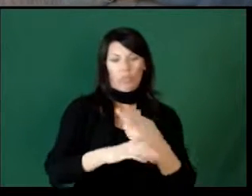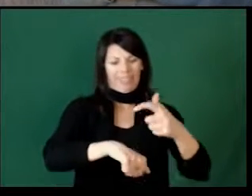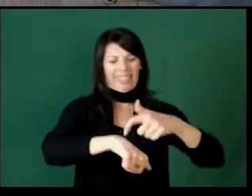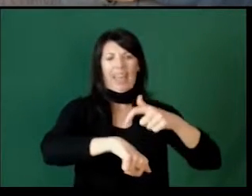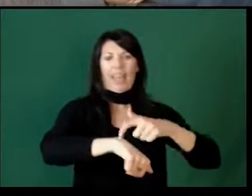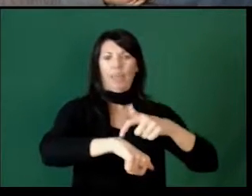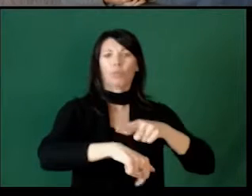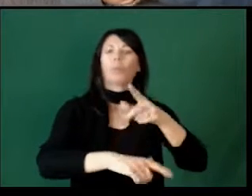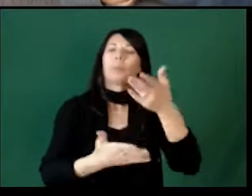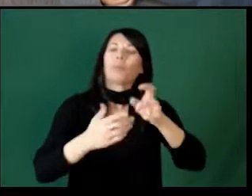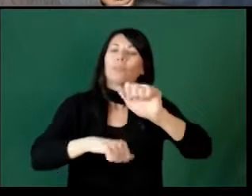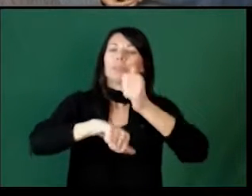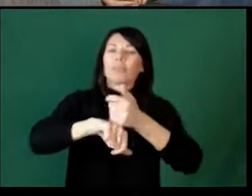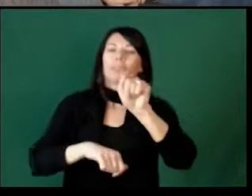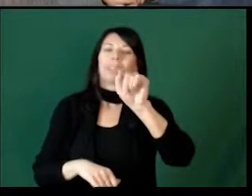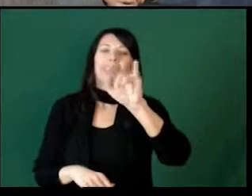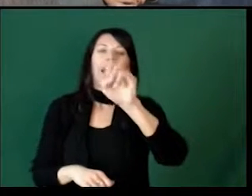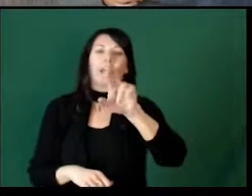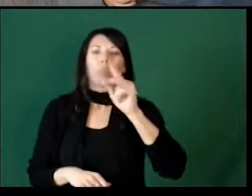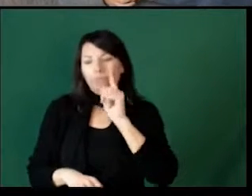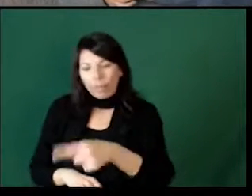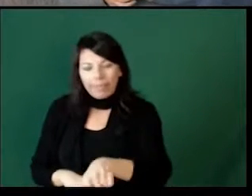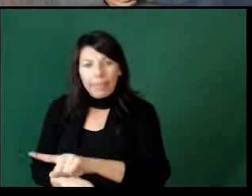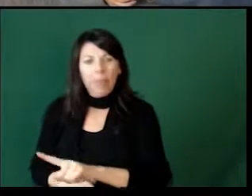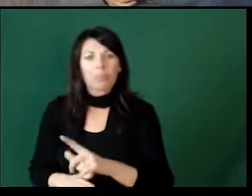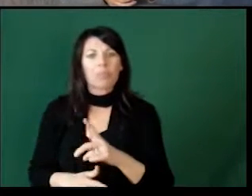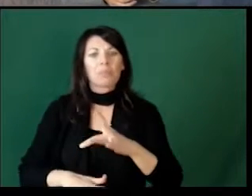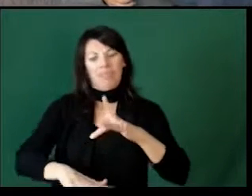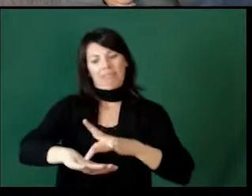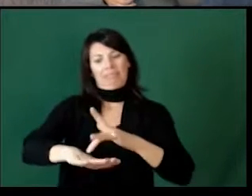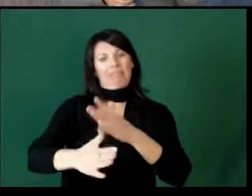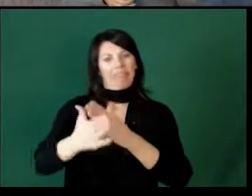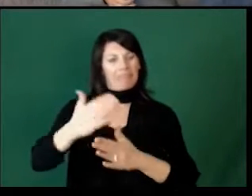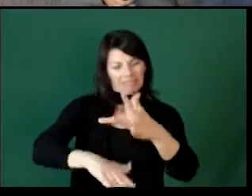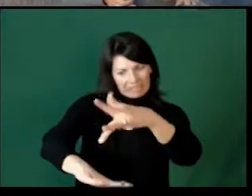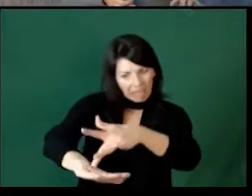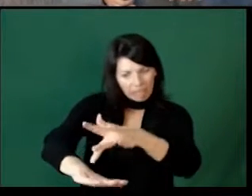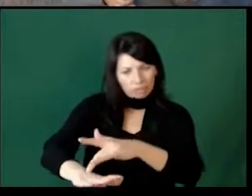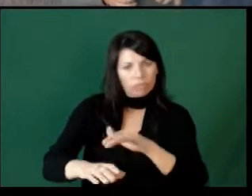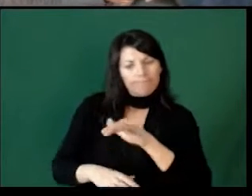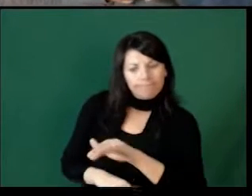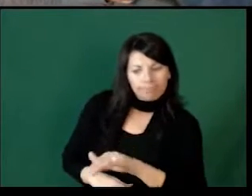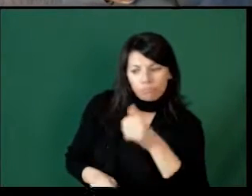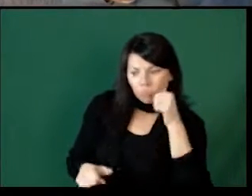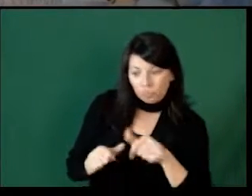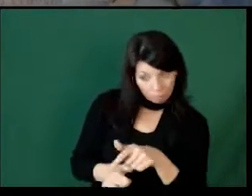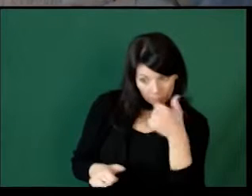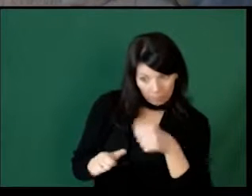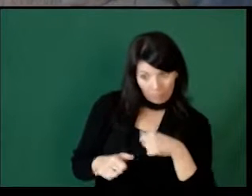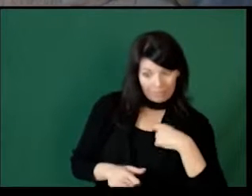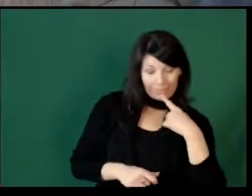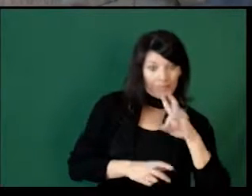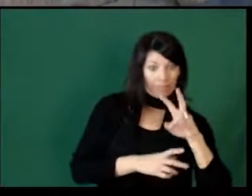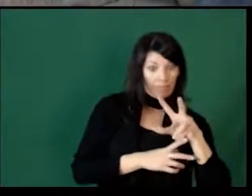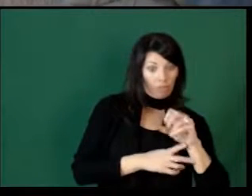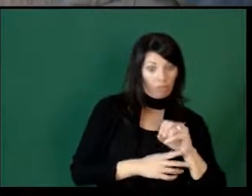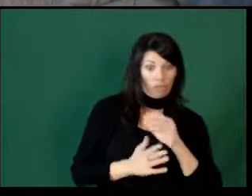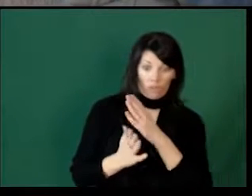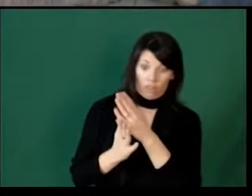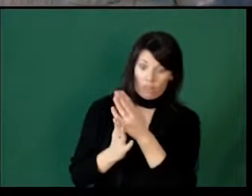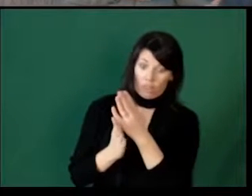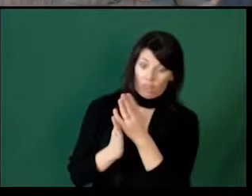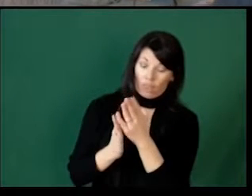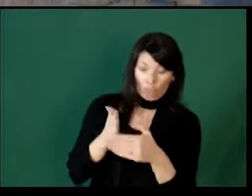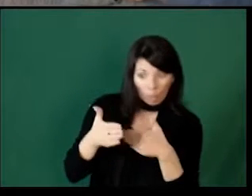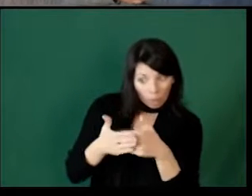a specific time. You may need to set a timer for them. You may need to have a tactile reminder for them of how time is